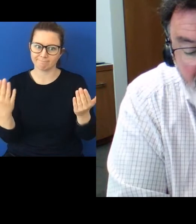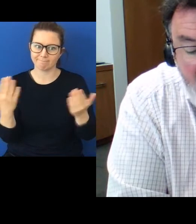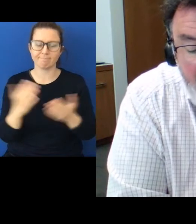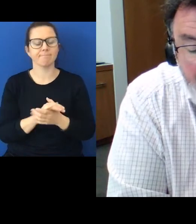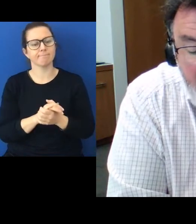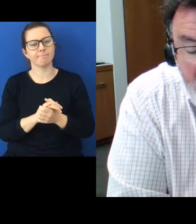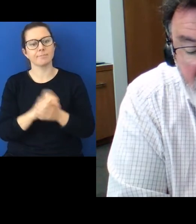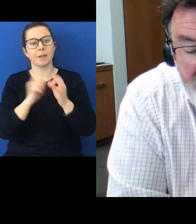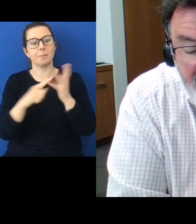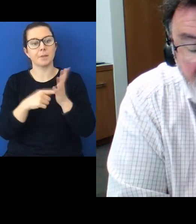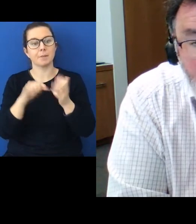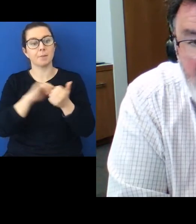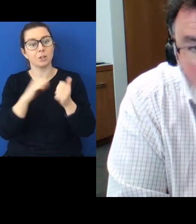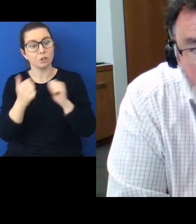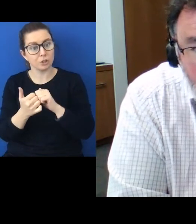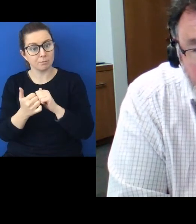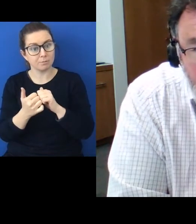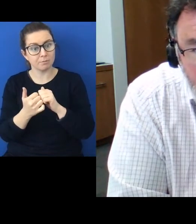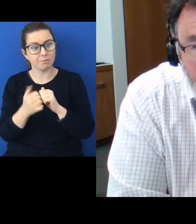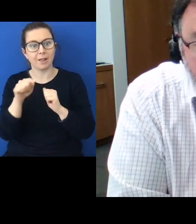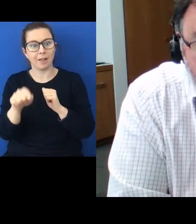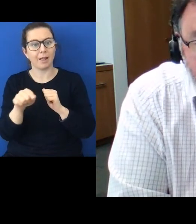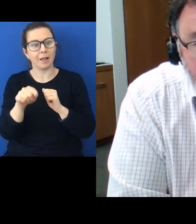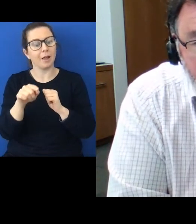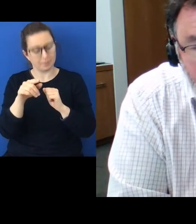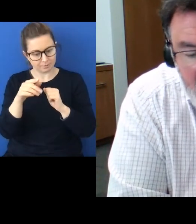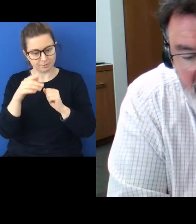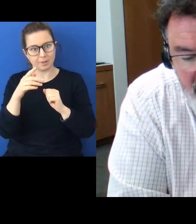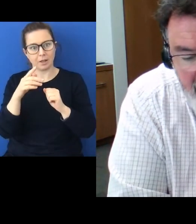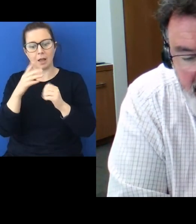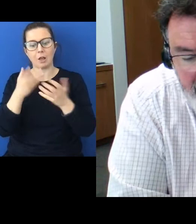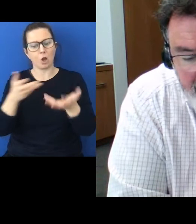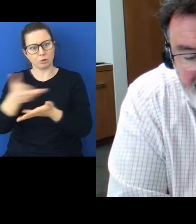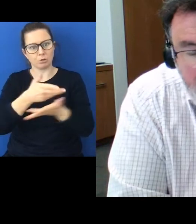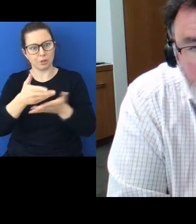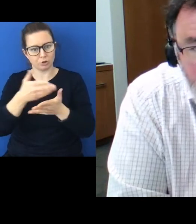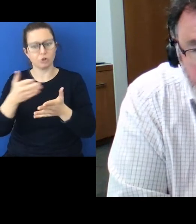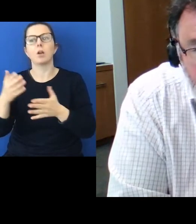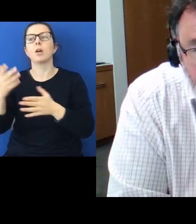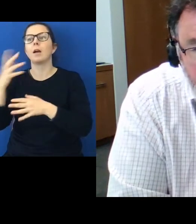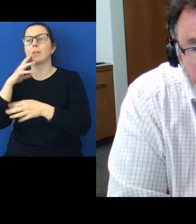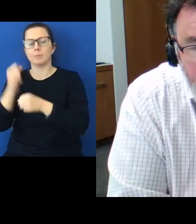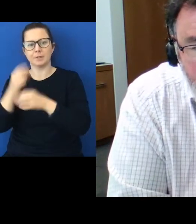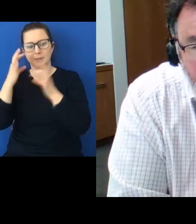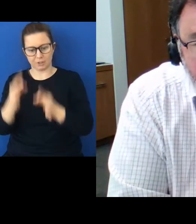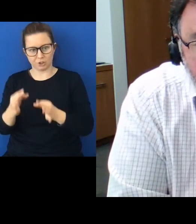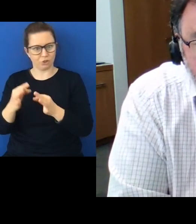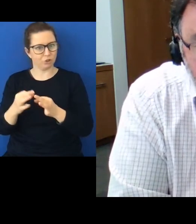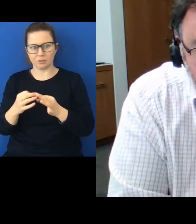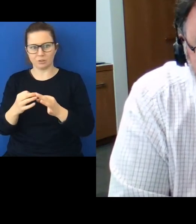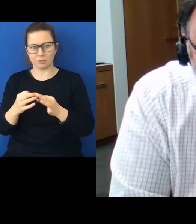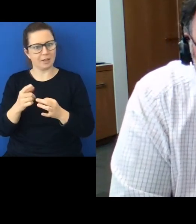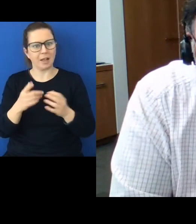But partnership is not consultation before the government makes a decision. Partnership is not